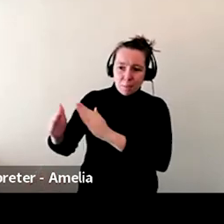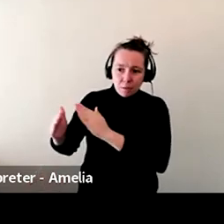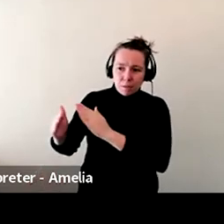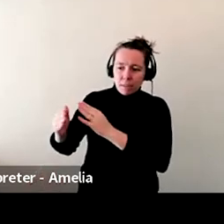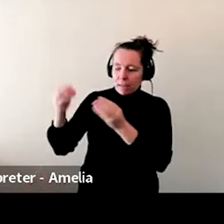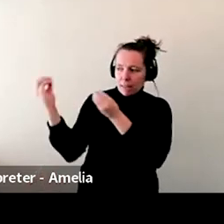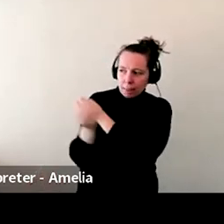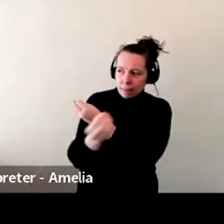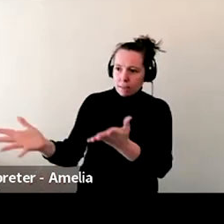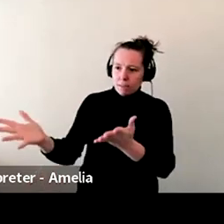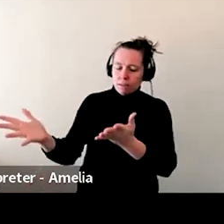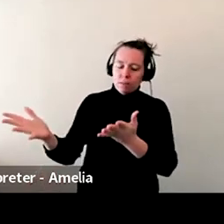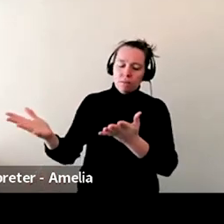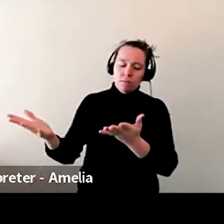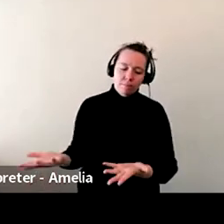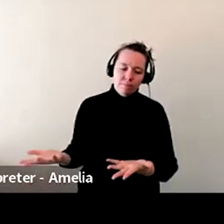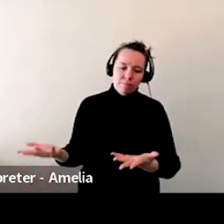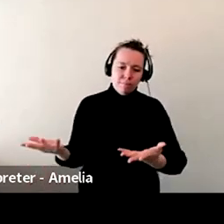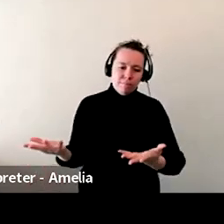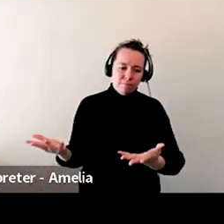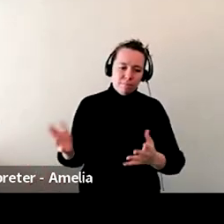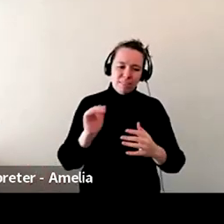in a closed down world.